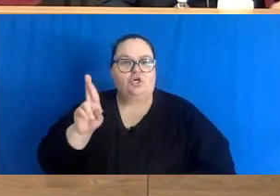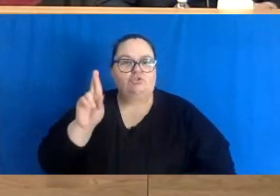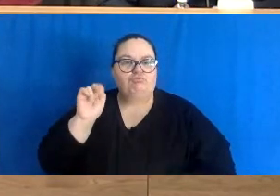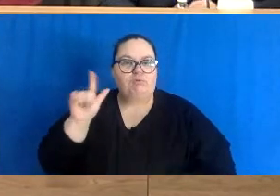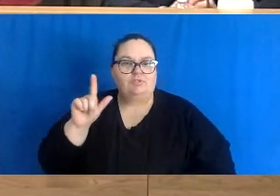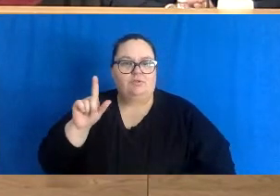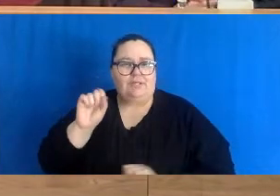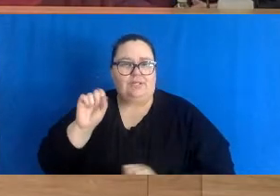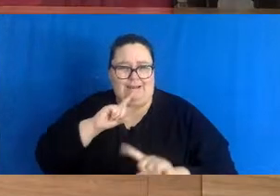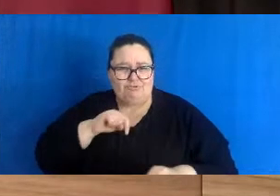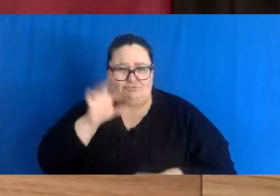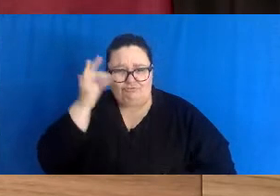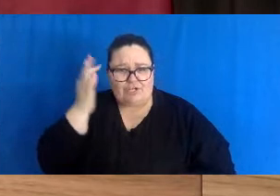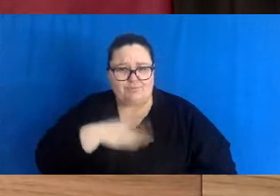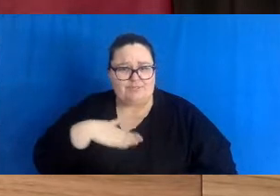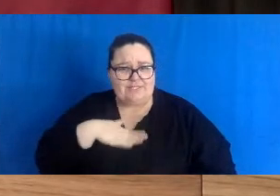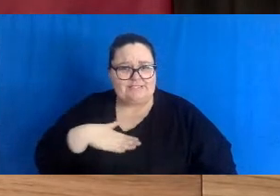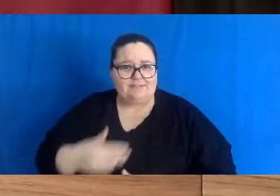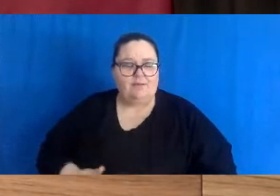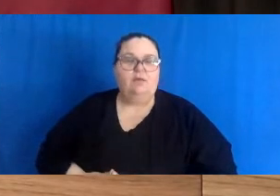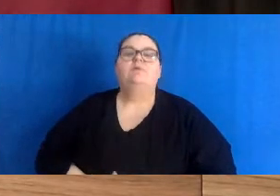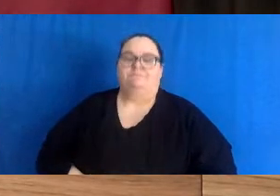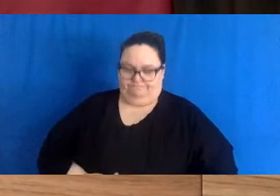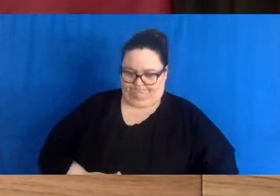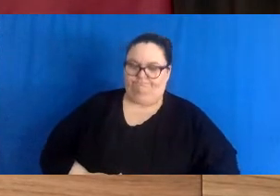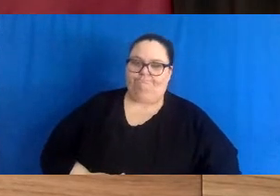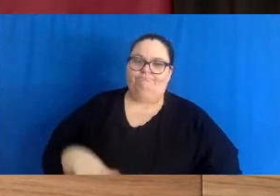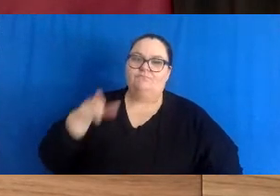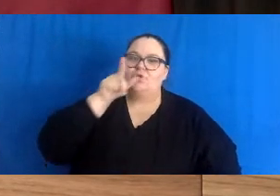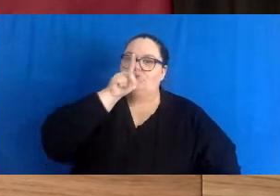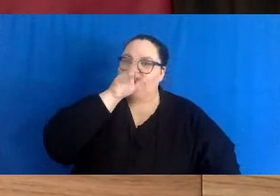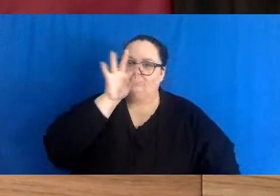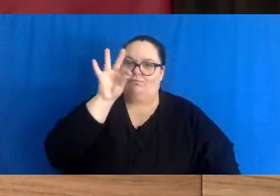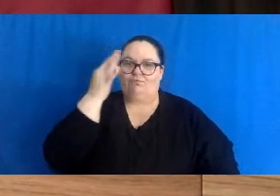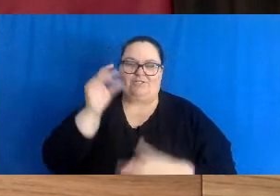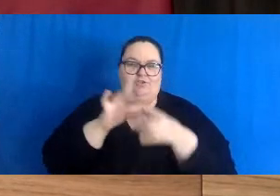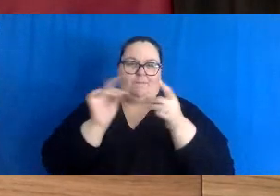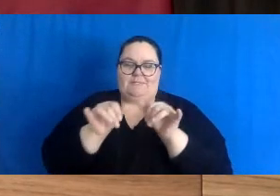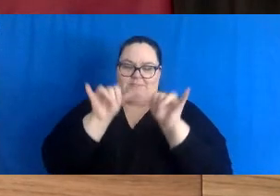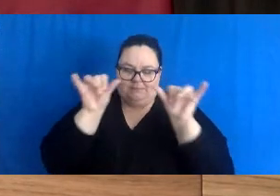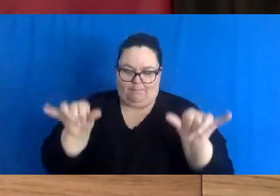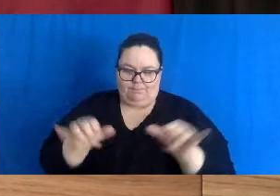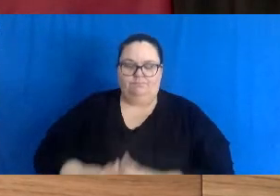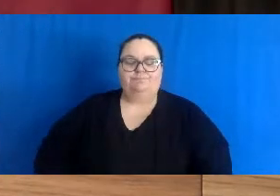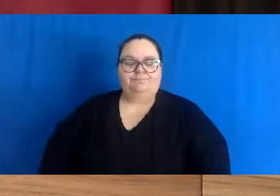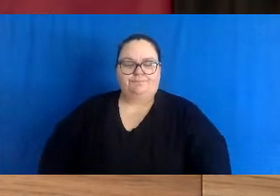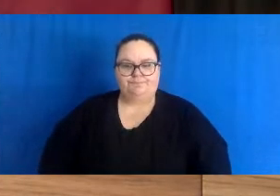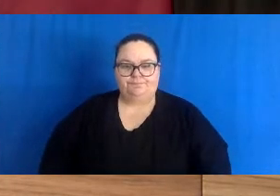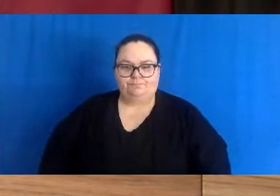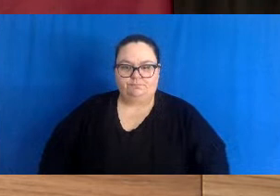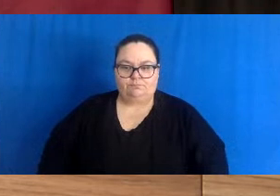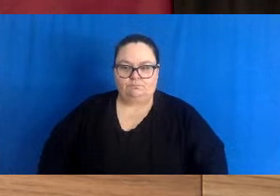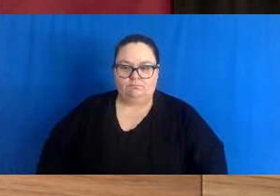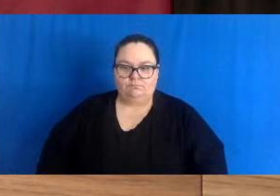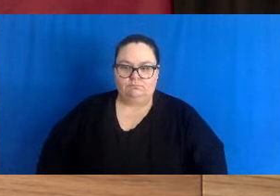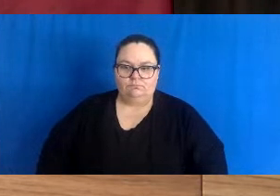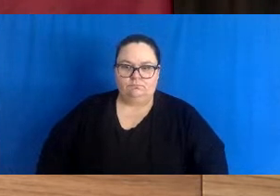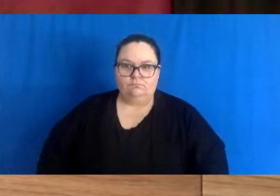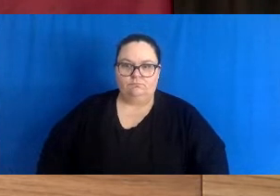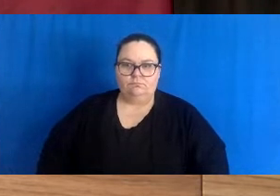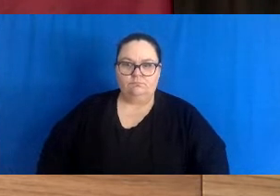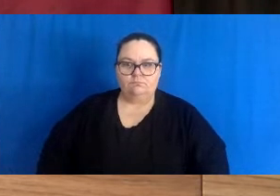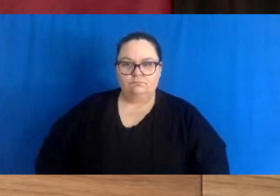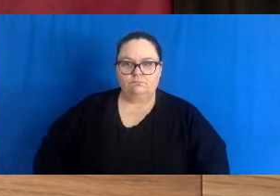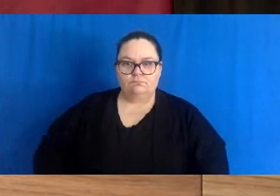Yes, the benefit with the extra two weeks is that we can give the booster shot to the eligible teachers